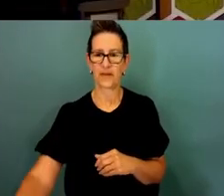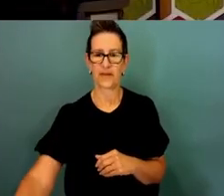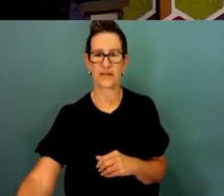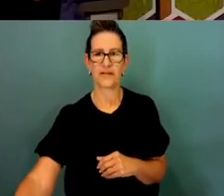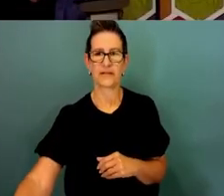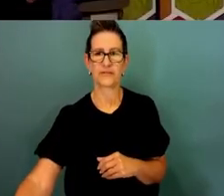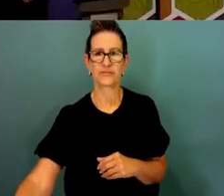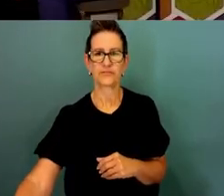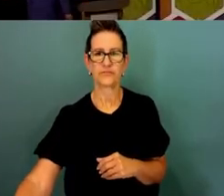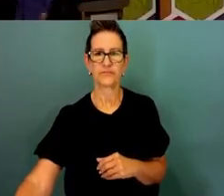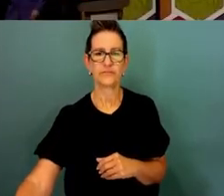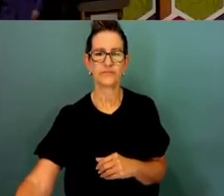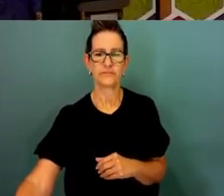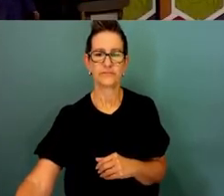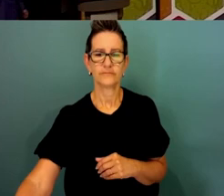APPLAUSE